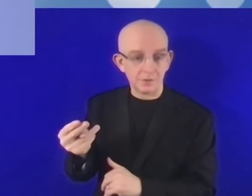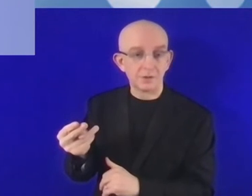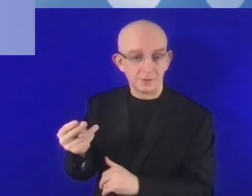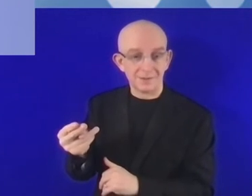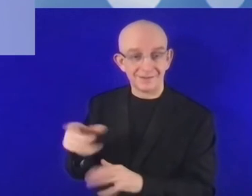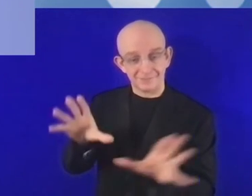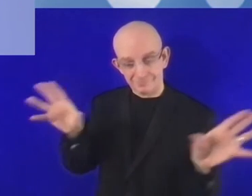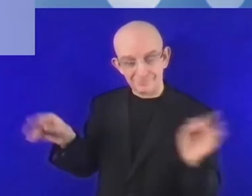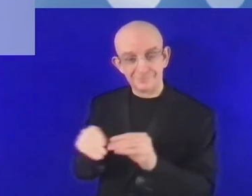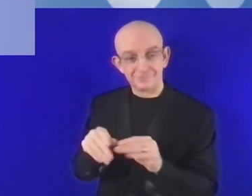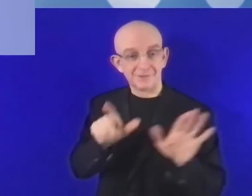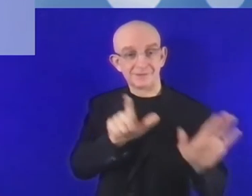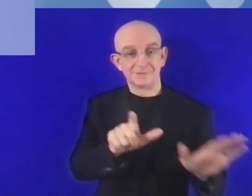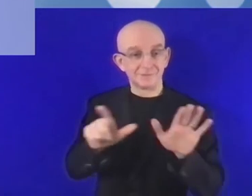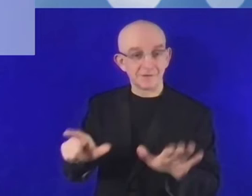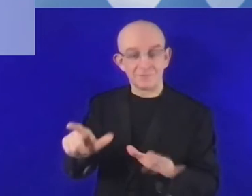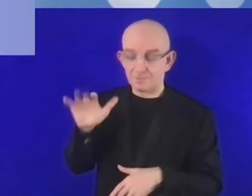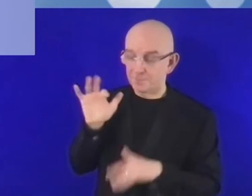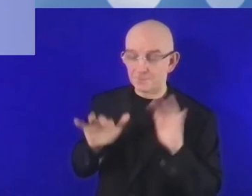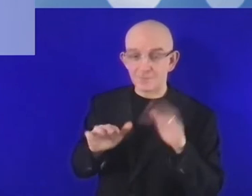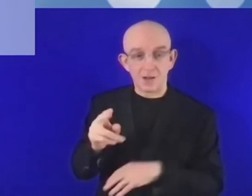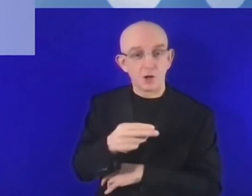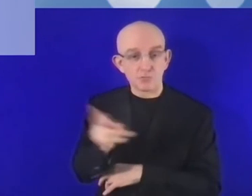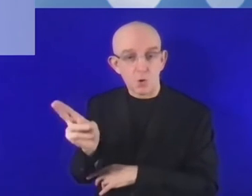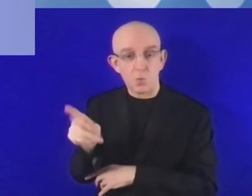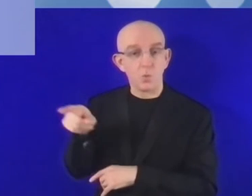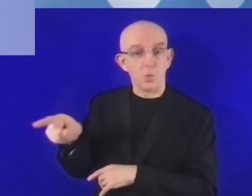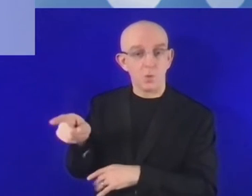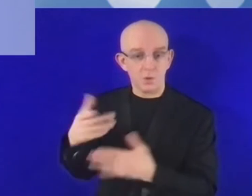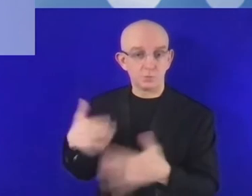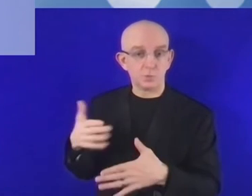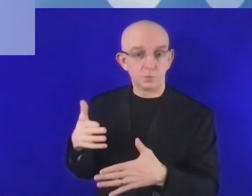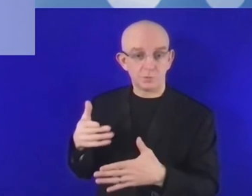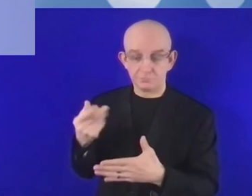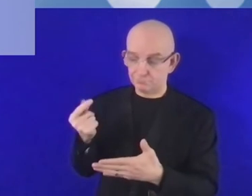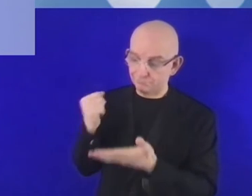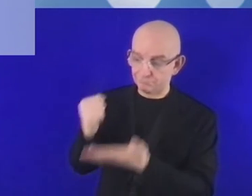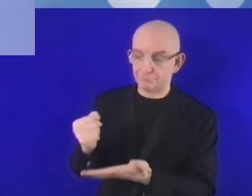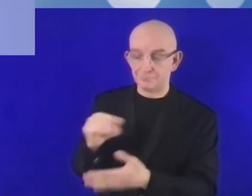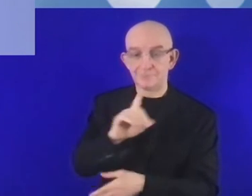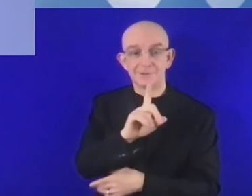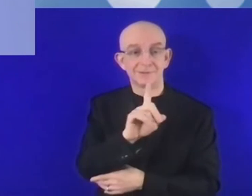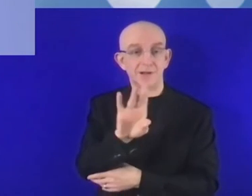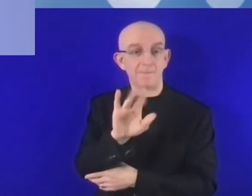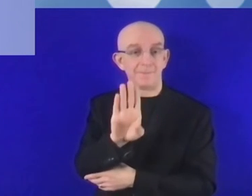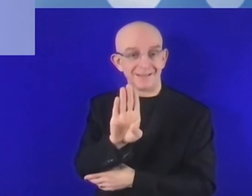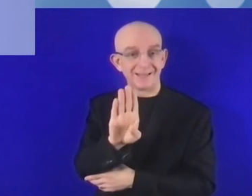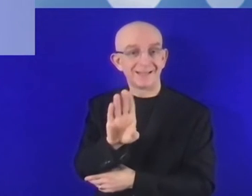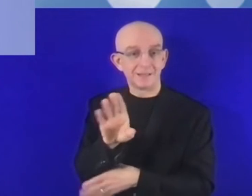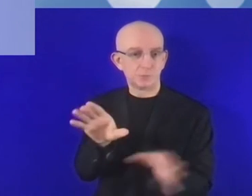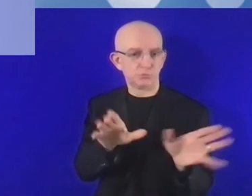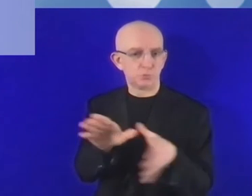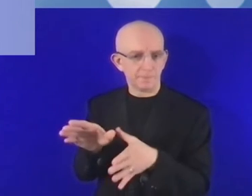proud that we support SMEs, mid-caps, startups, and we are acting exactly